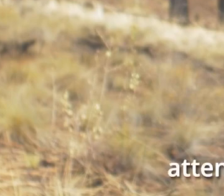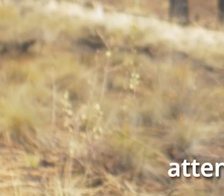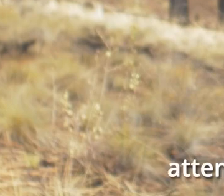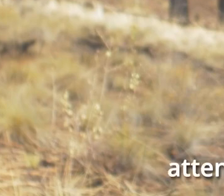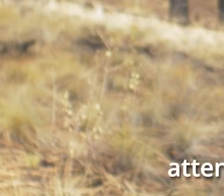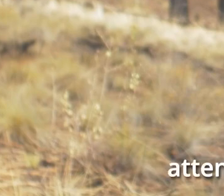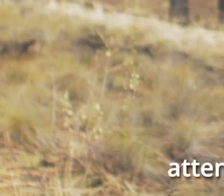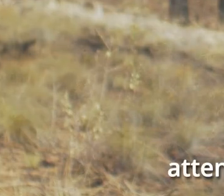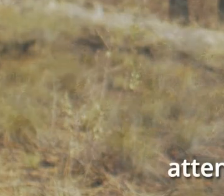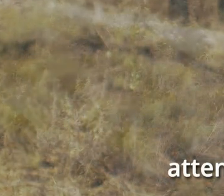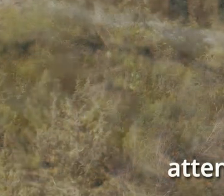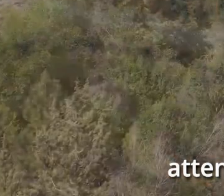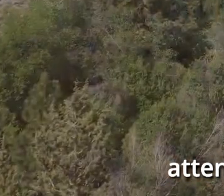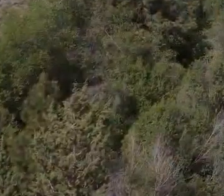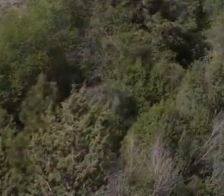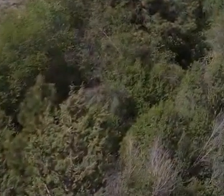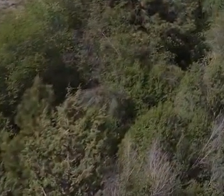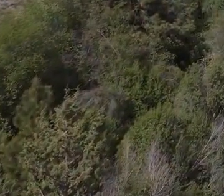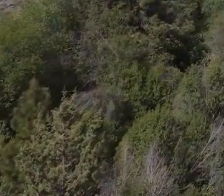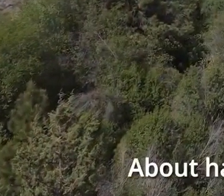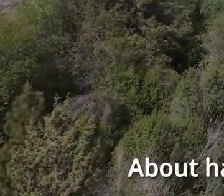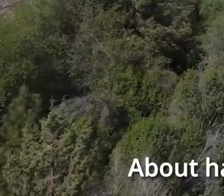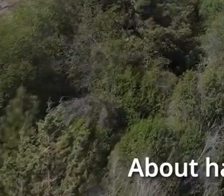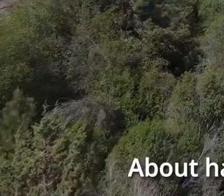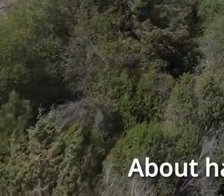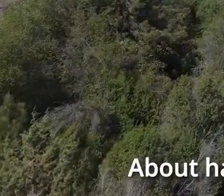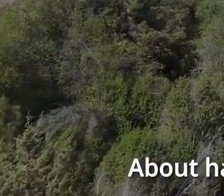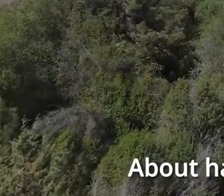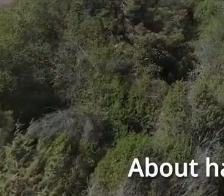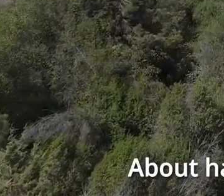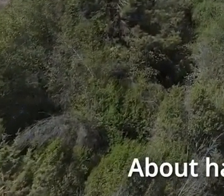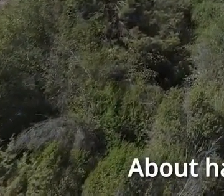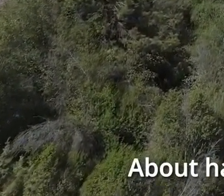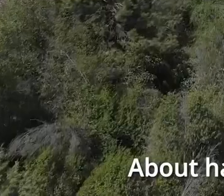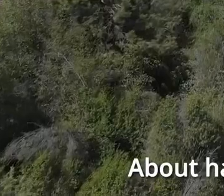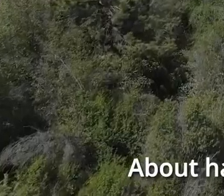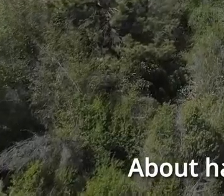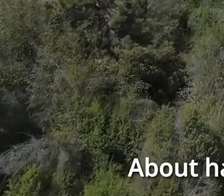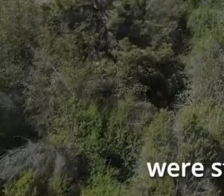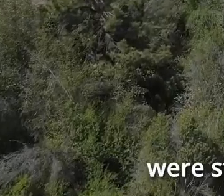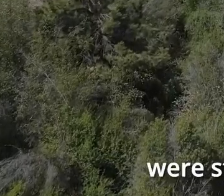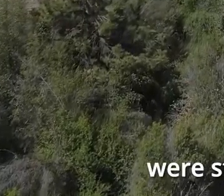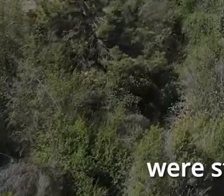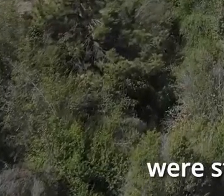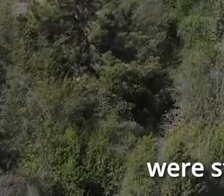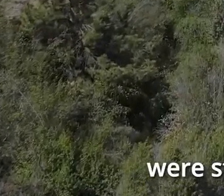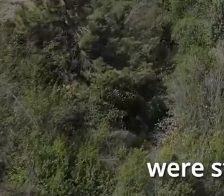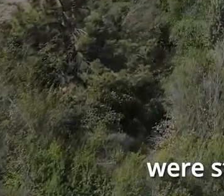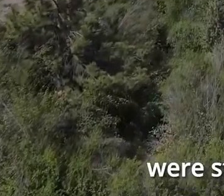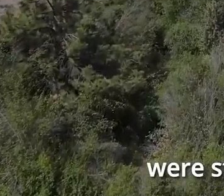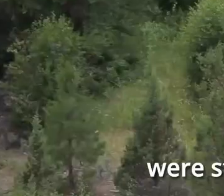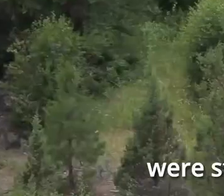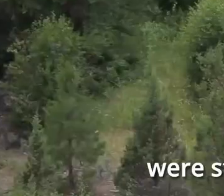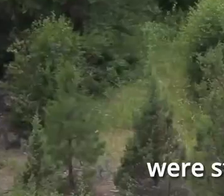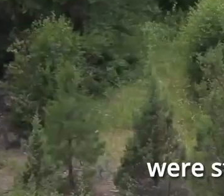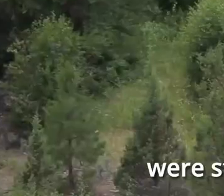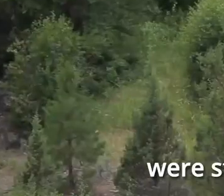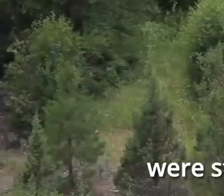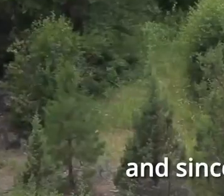focused our attention on stream restoration. About half of Wychuse Creek's 40 miles were straightened in the mid